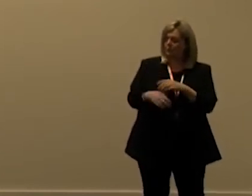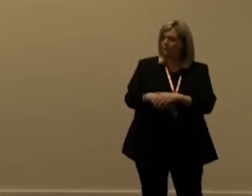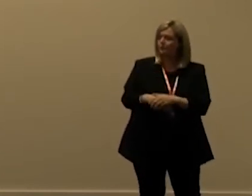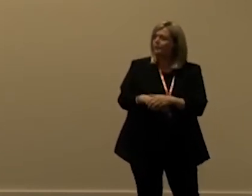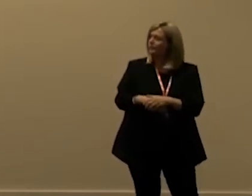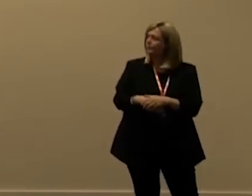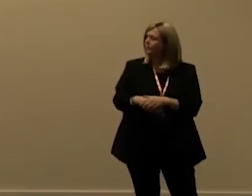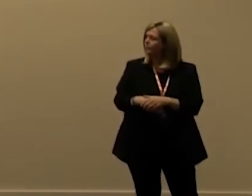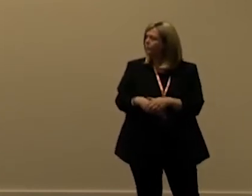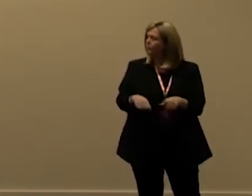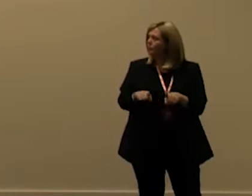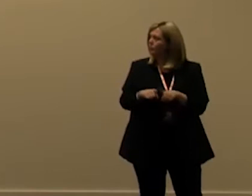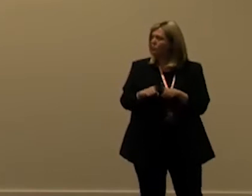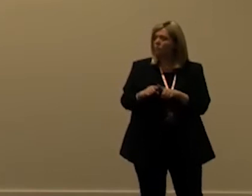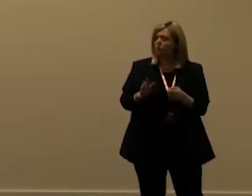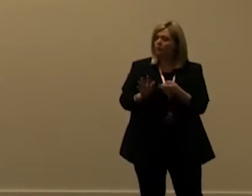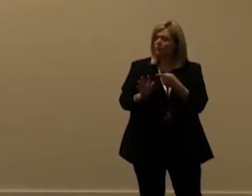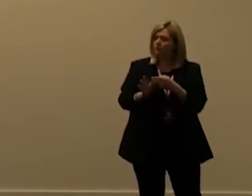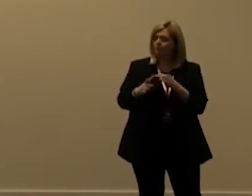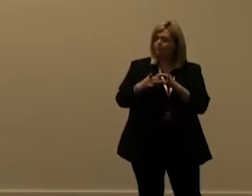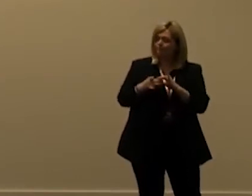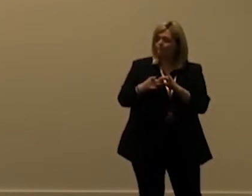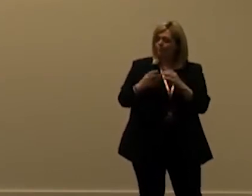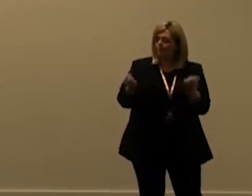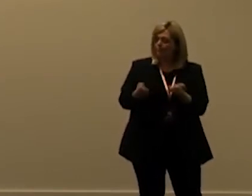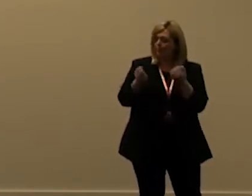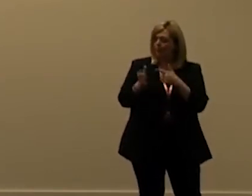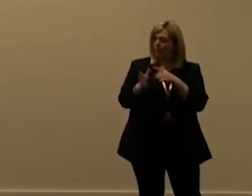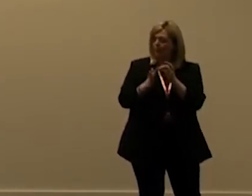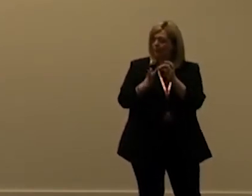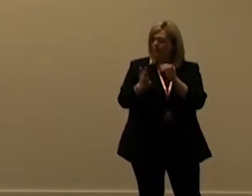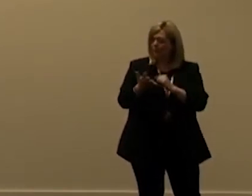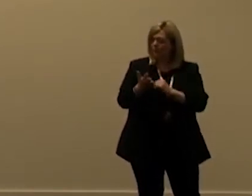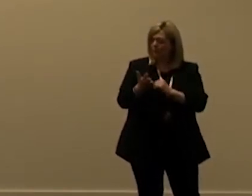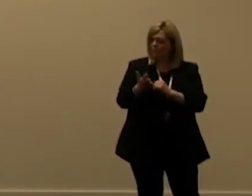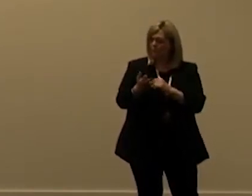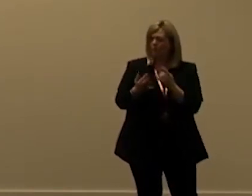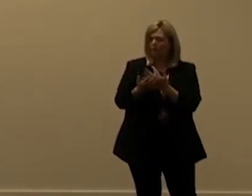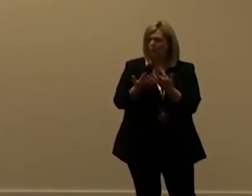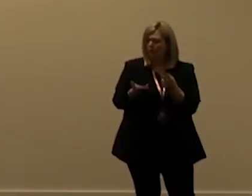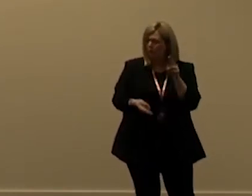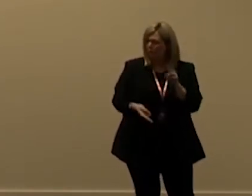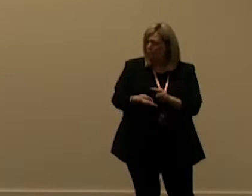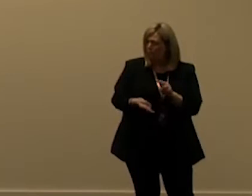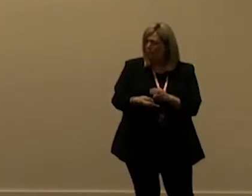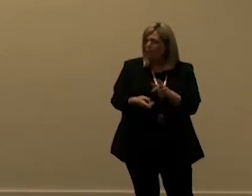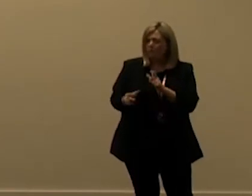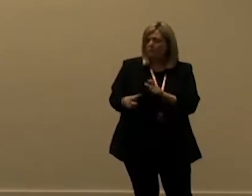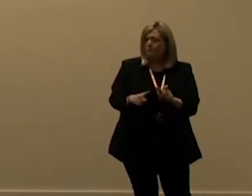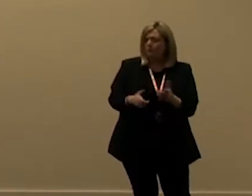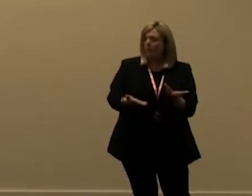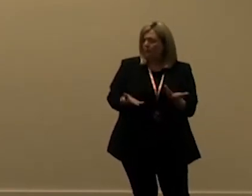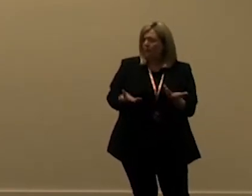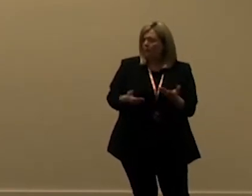and then there's also entitlements connected to power apps if you have for using power apps licenses they're a lot lower but they're still there